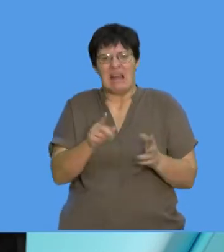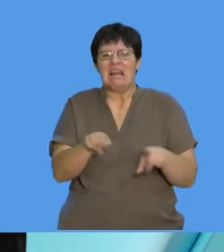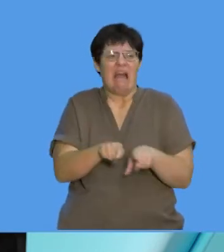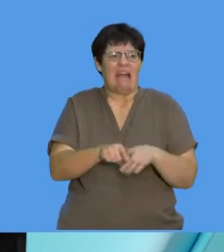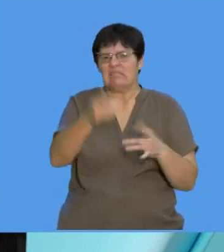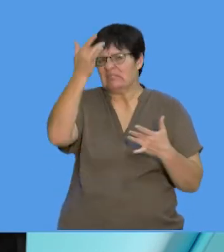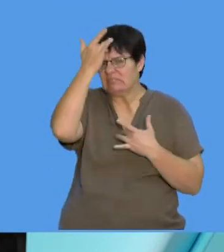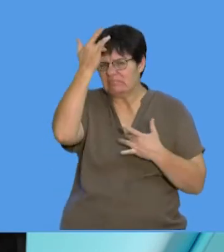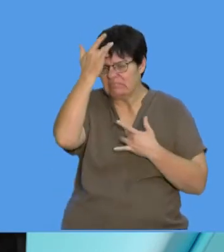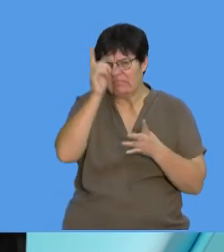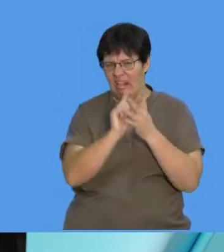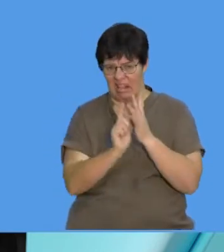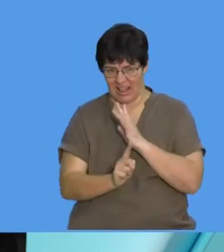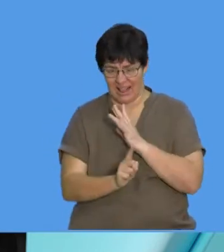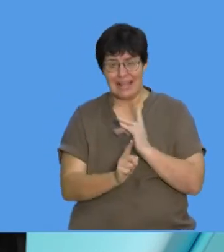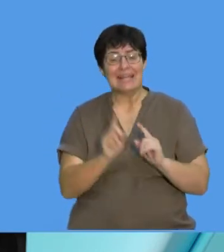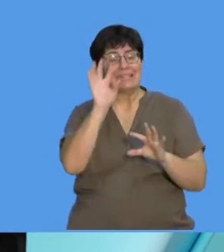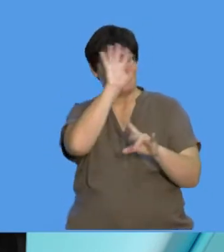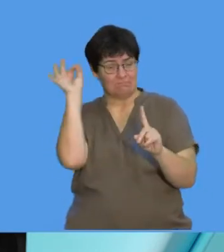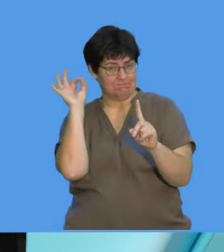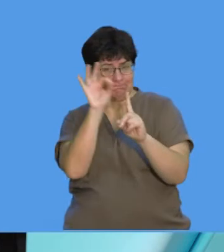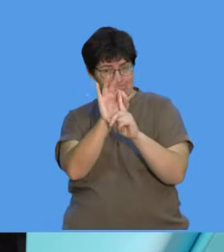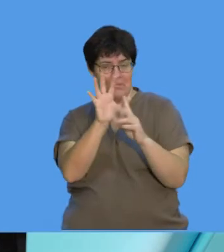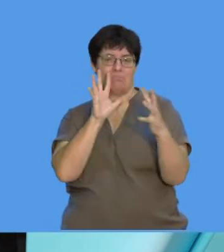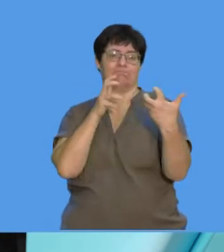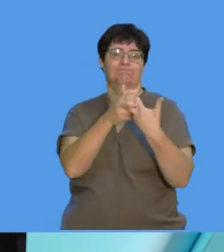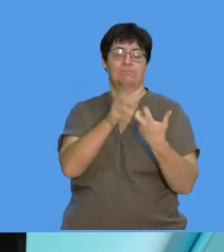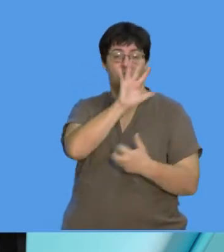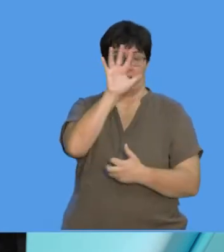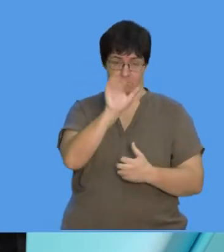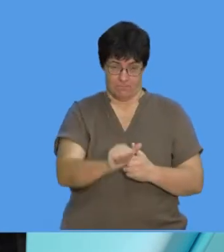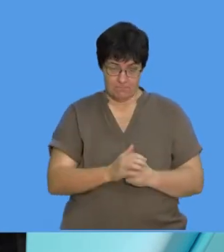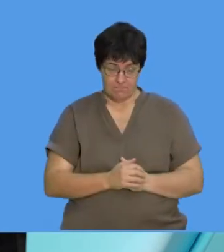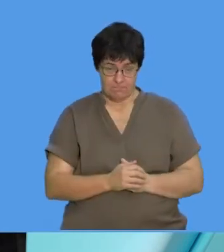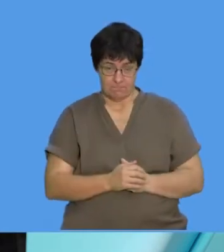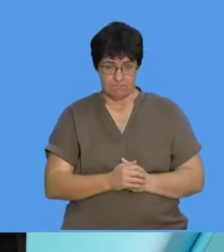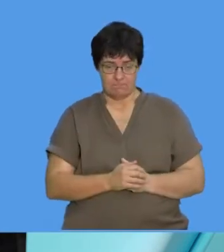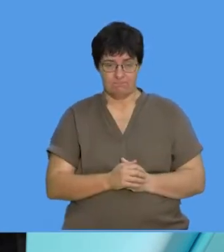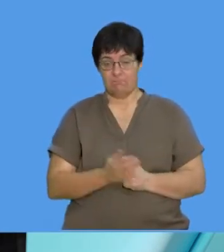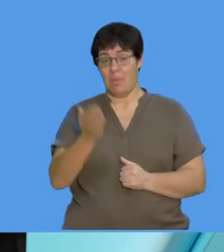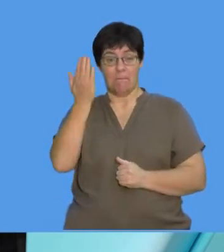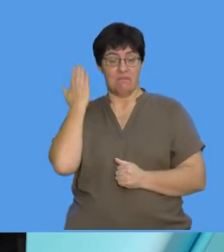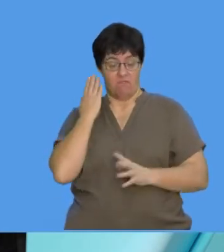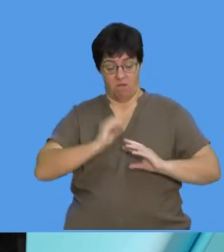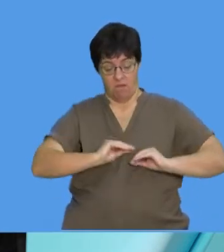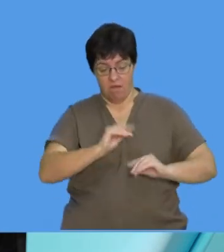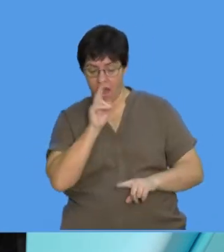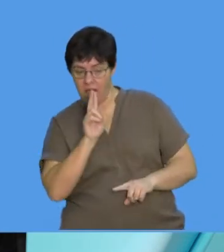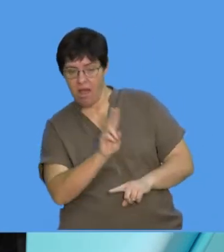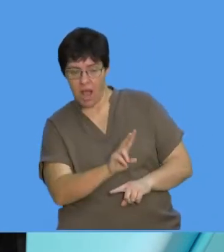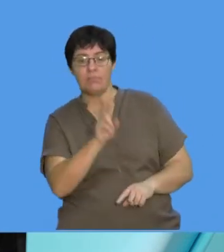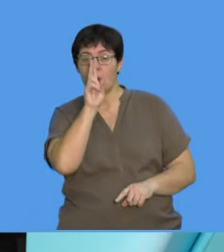and ones that are found in South Africa particularly. If you had followed the last lesson, you would have looked at